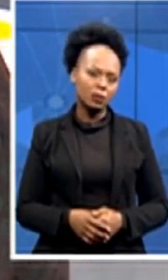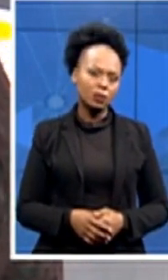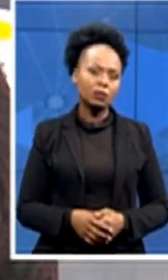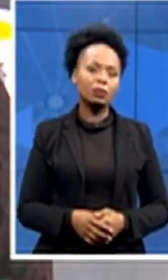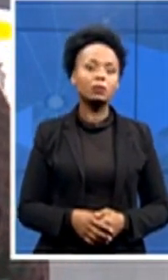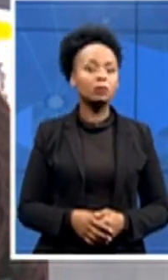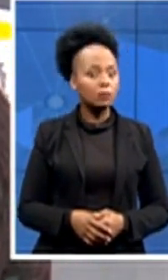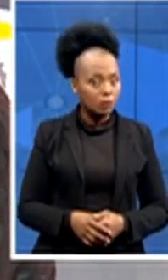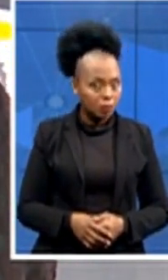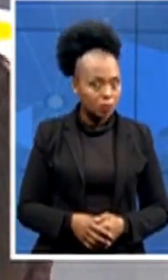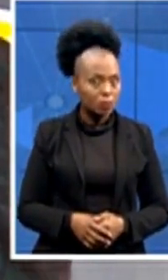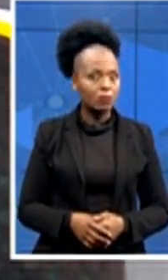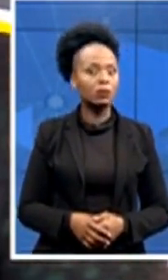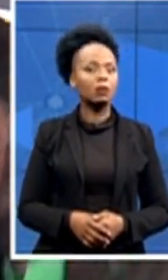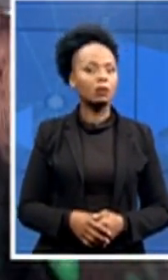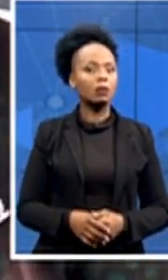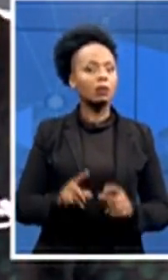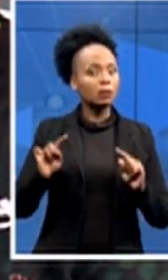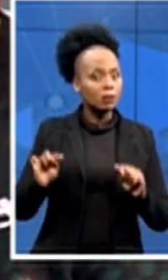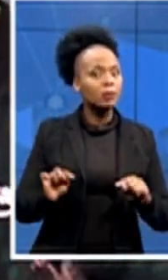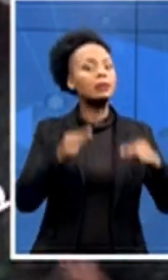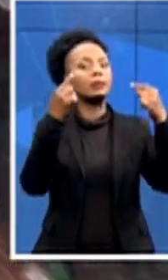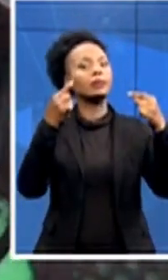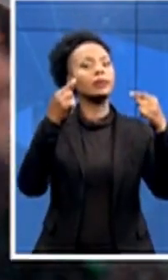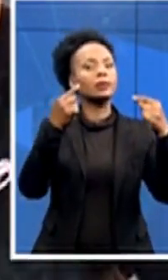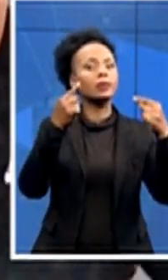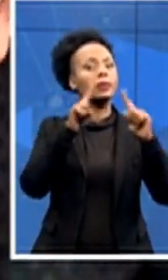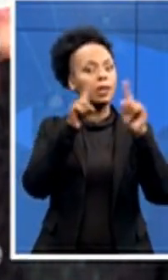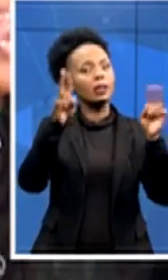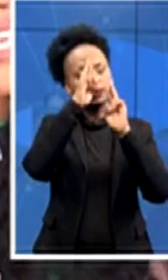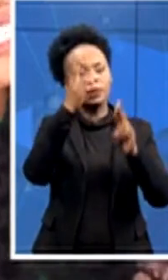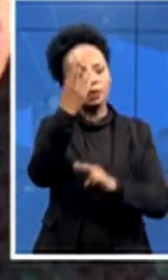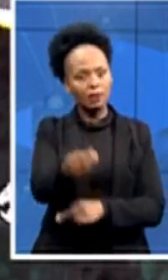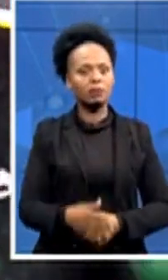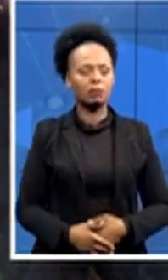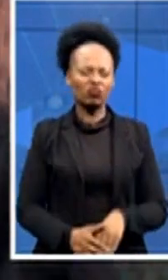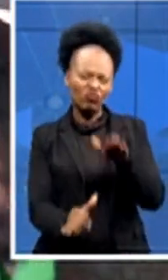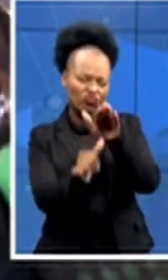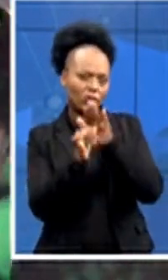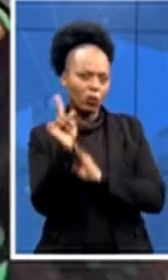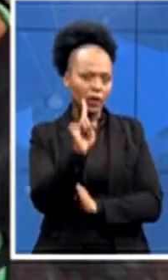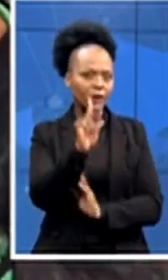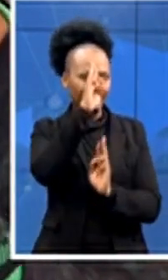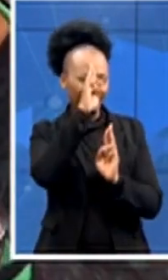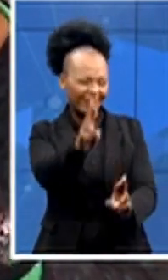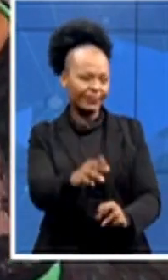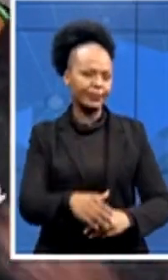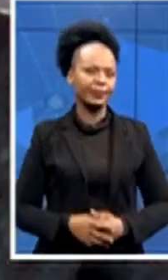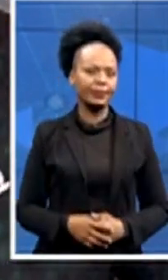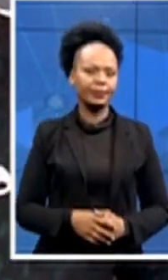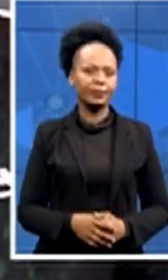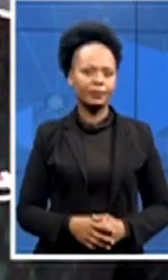with respect. What is important in respect? On 408 channels, you have never seen